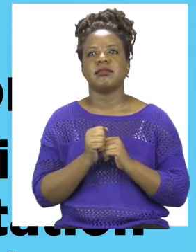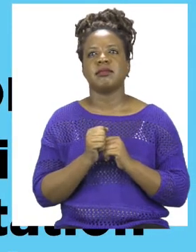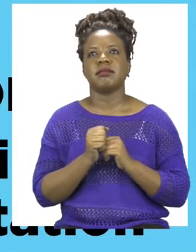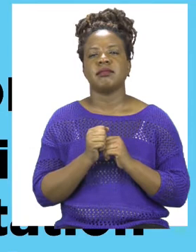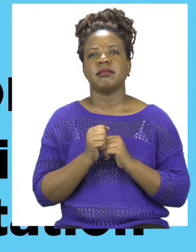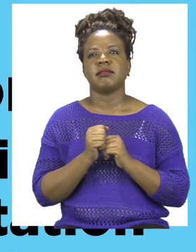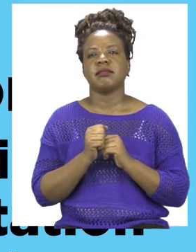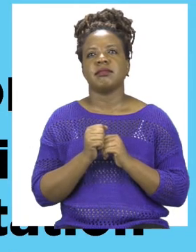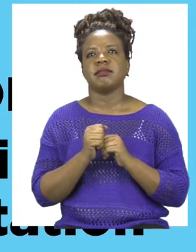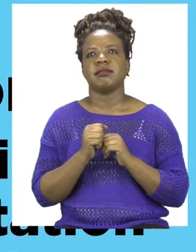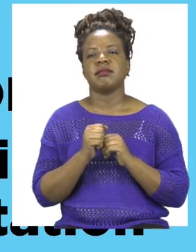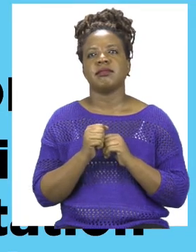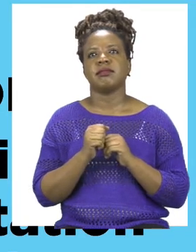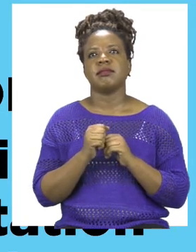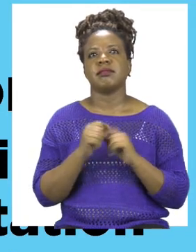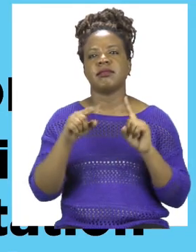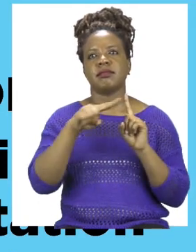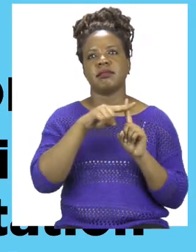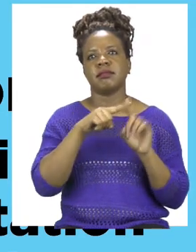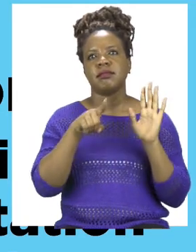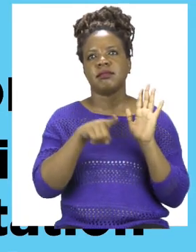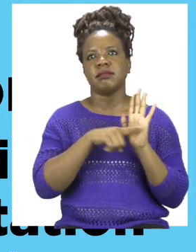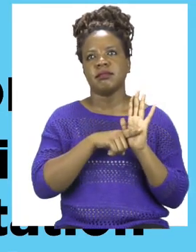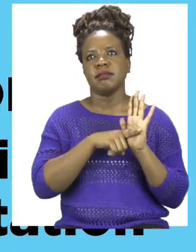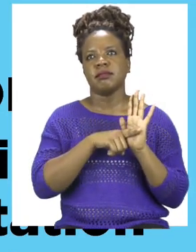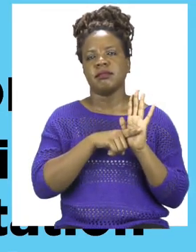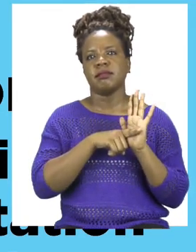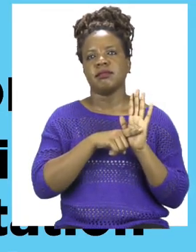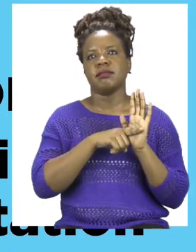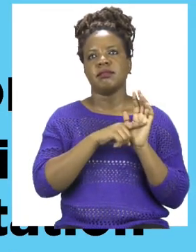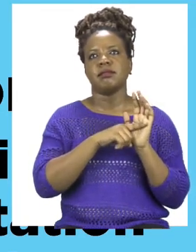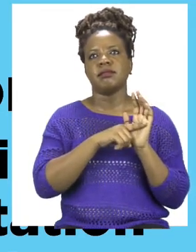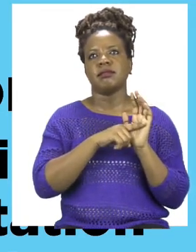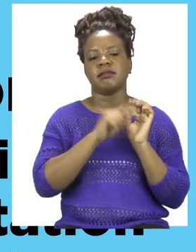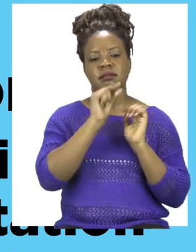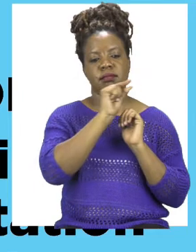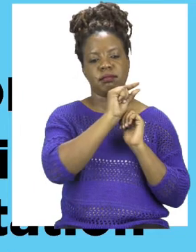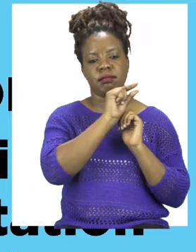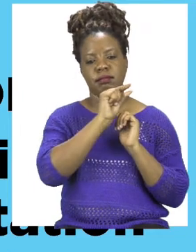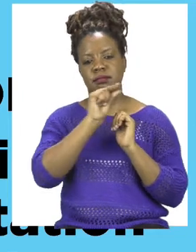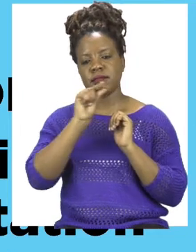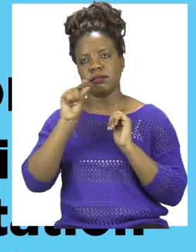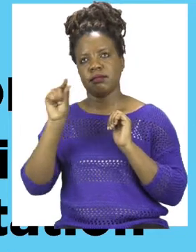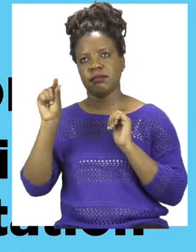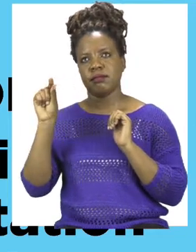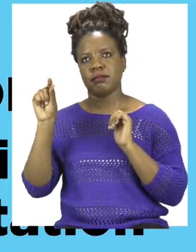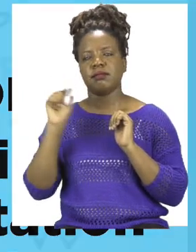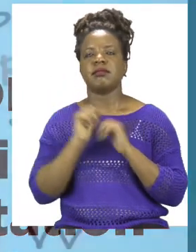phonics, computation and subject-verb agreement.